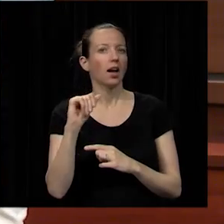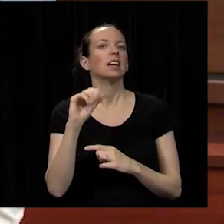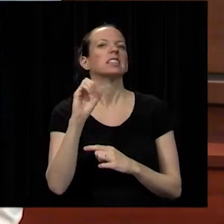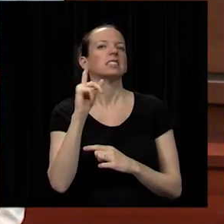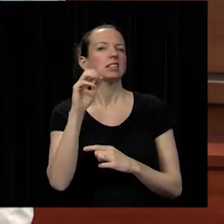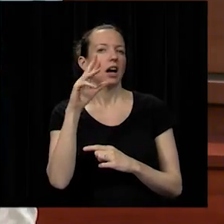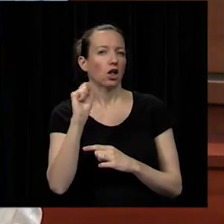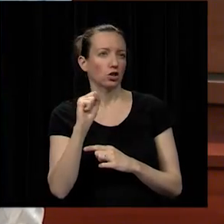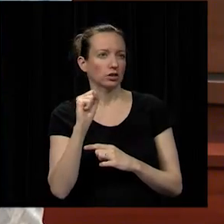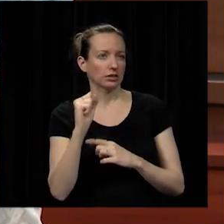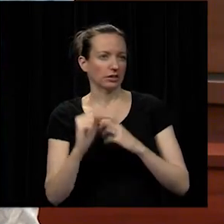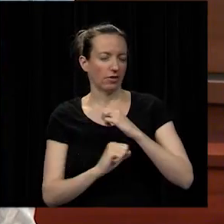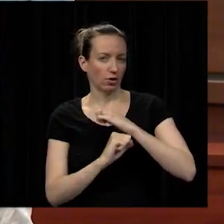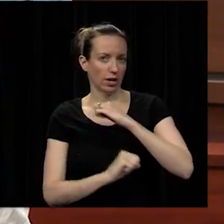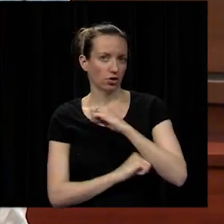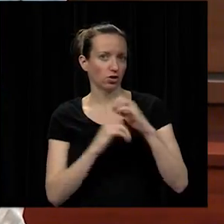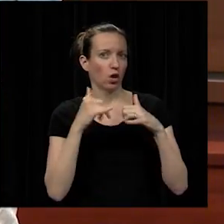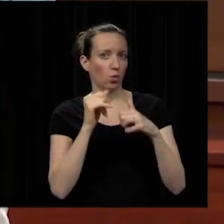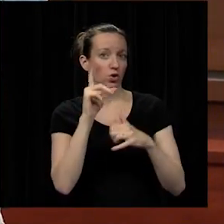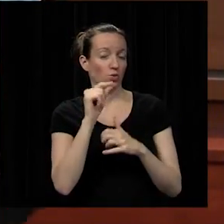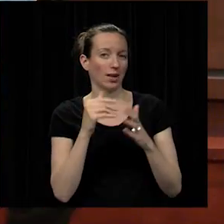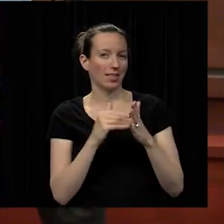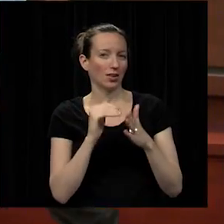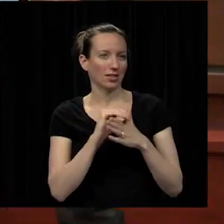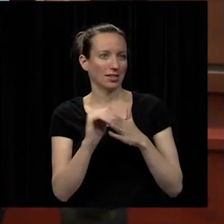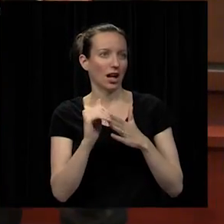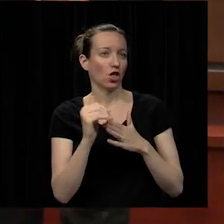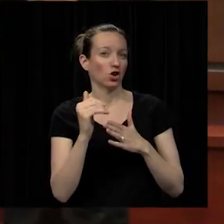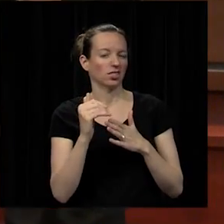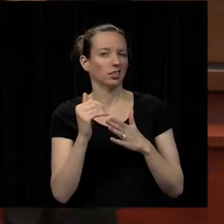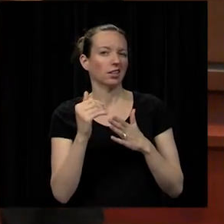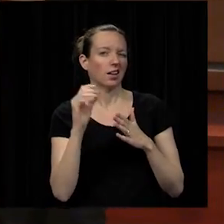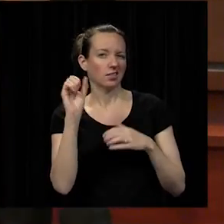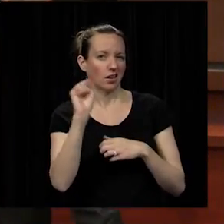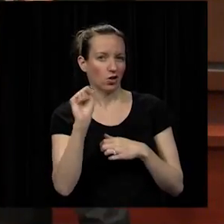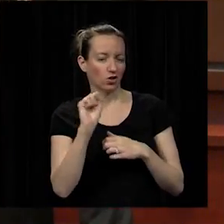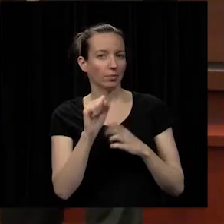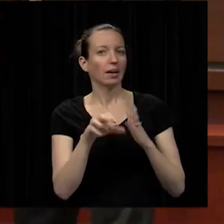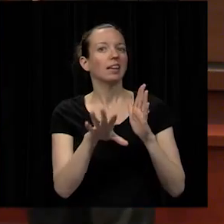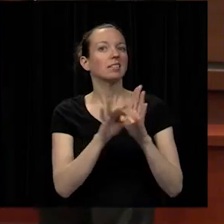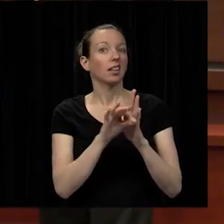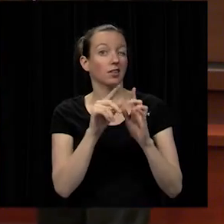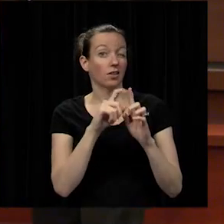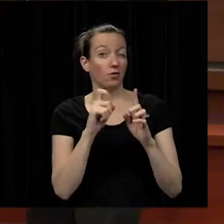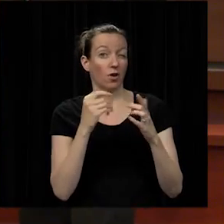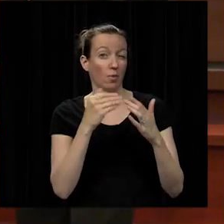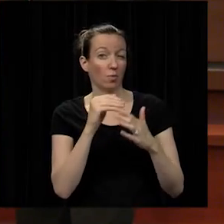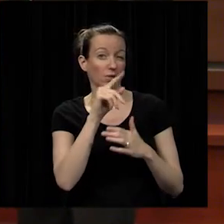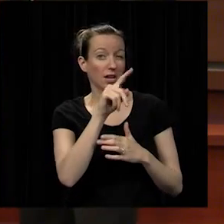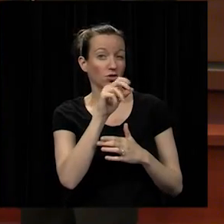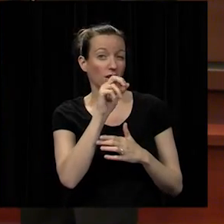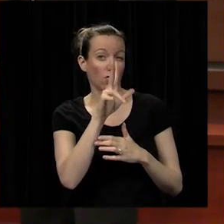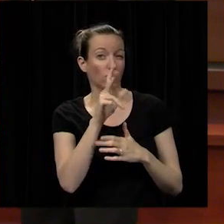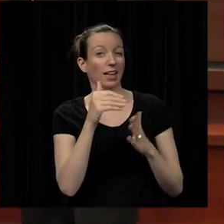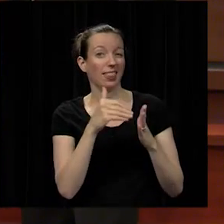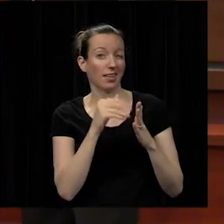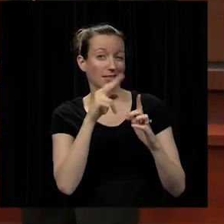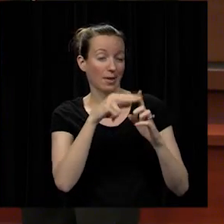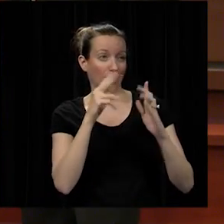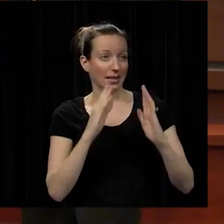Coca-Cola scholar, he has been awarded a $20,000 scholarship. He was selected from a pool of nearly 103,000 applicants.